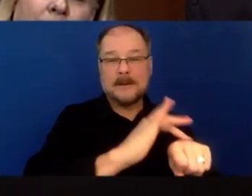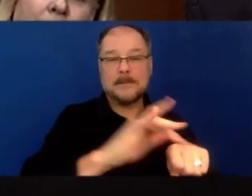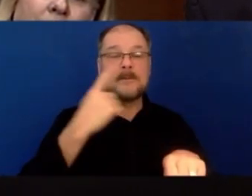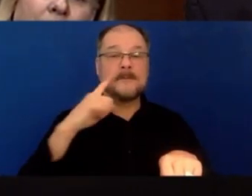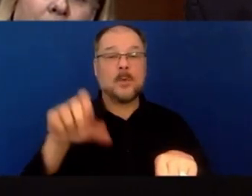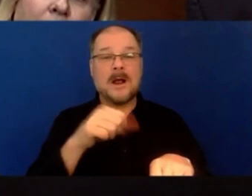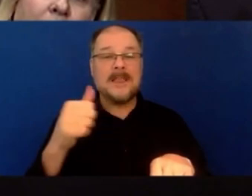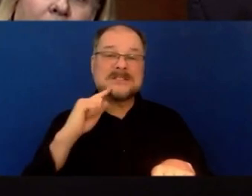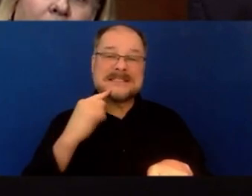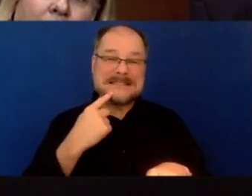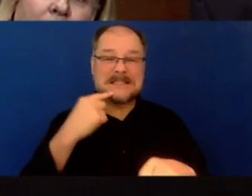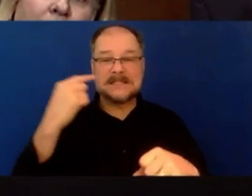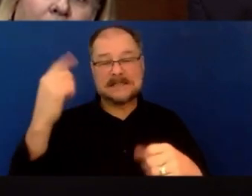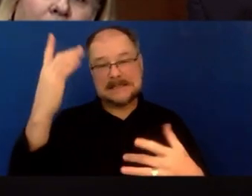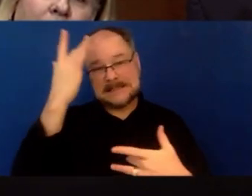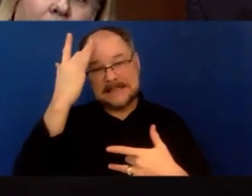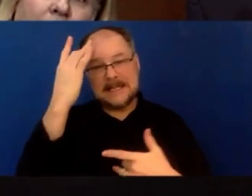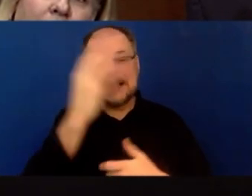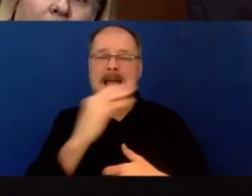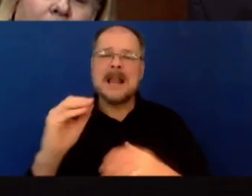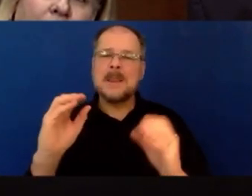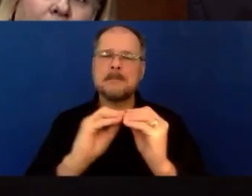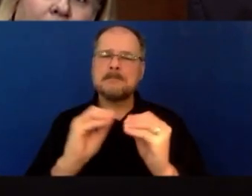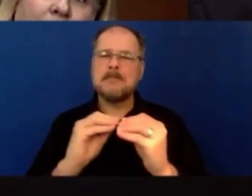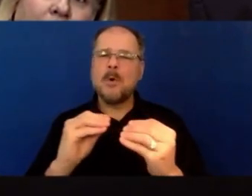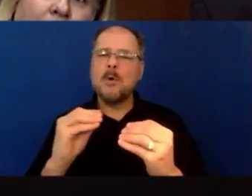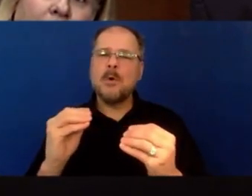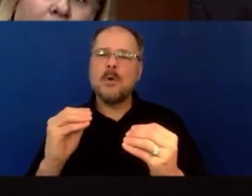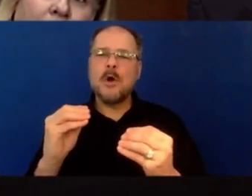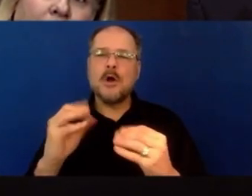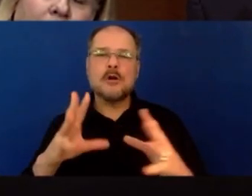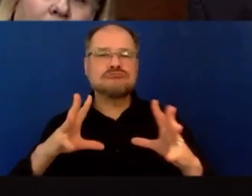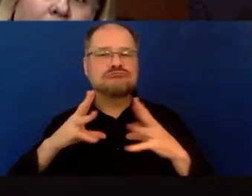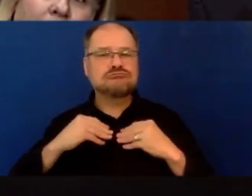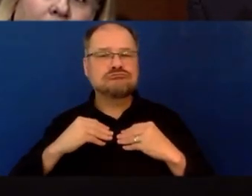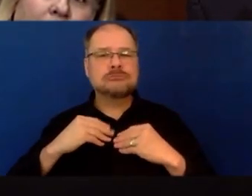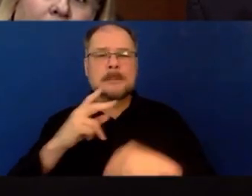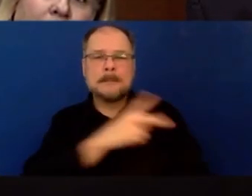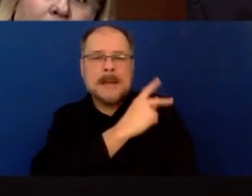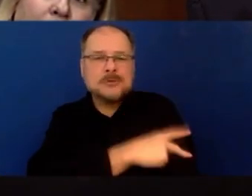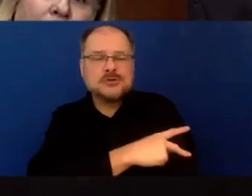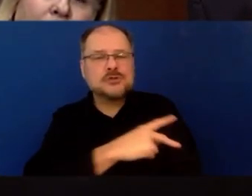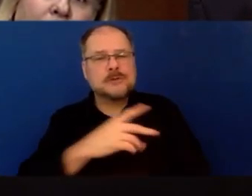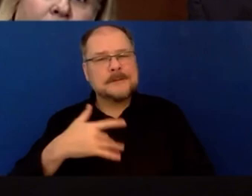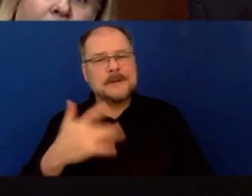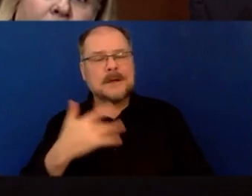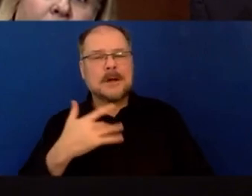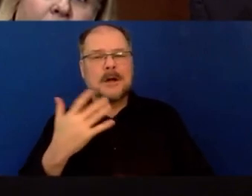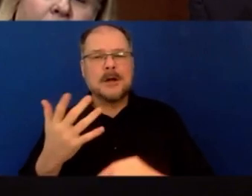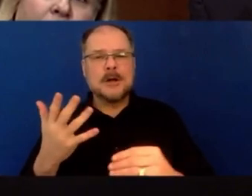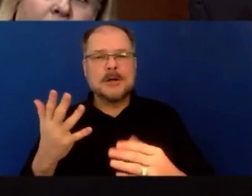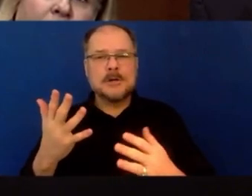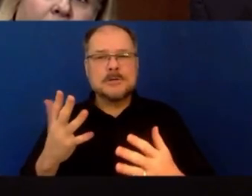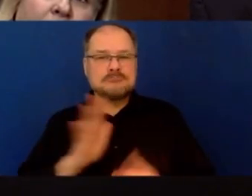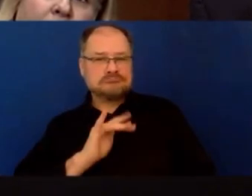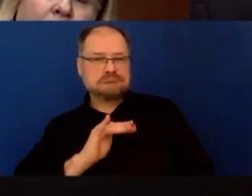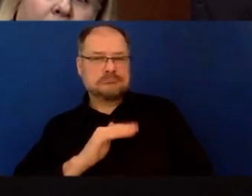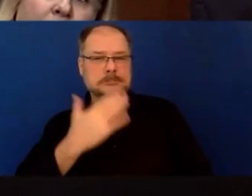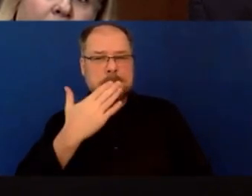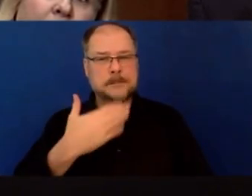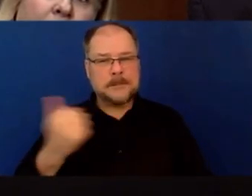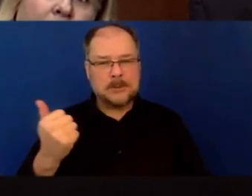patient friendly model as we transition to for this medical home model. So we would agree with that. And we currently are pursuing